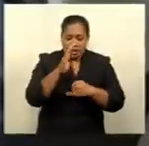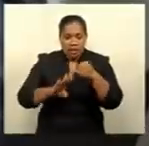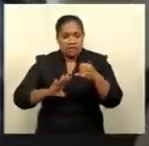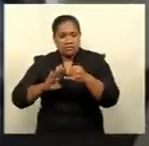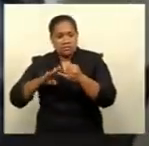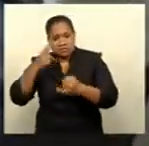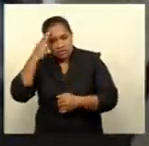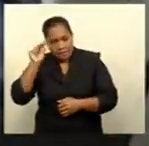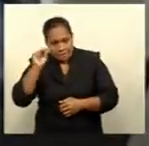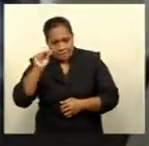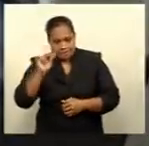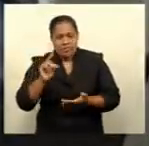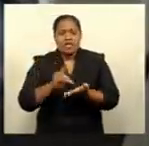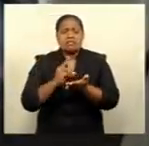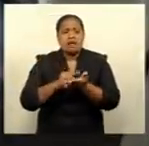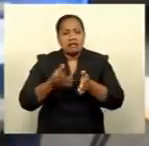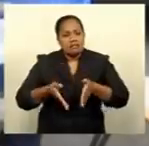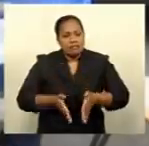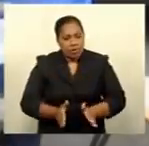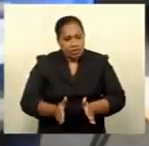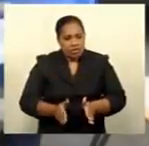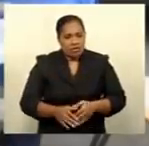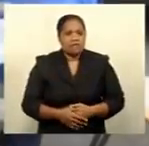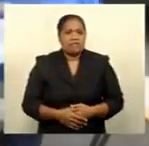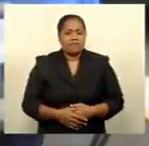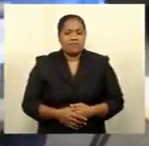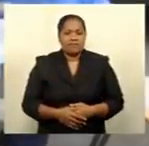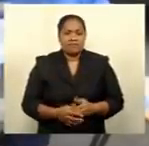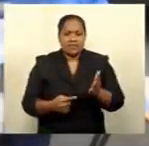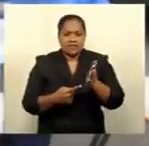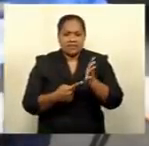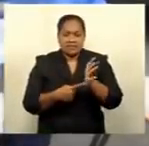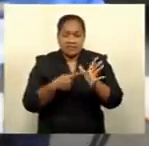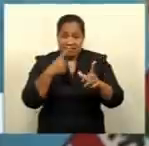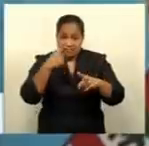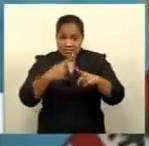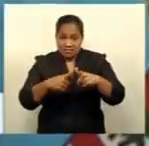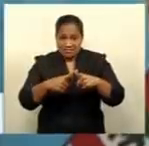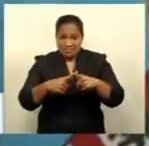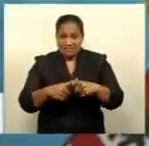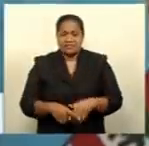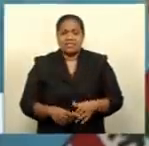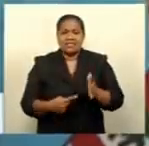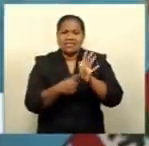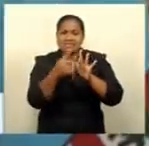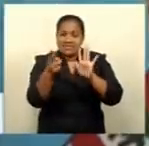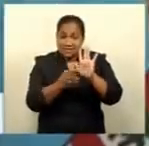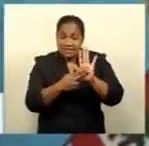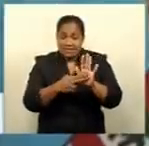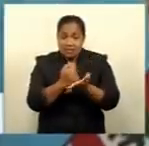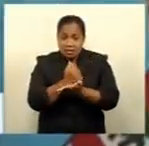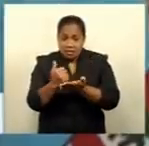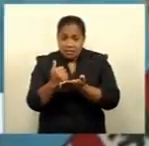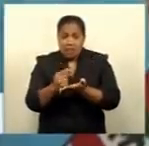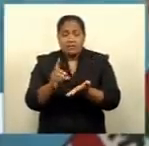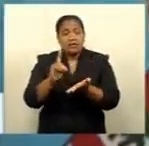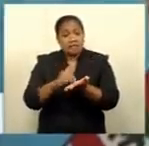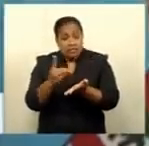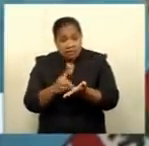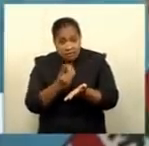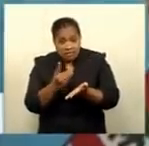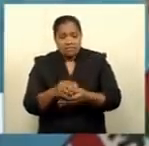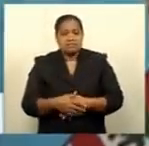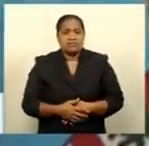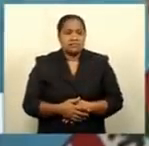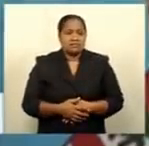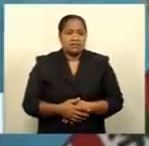their date of birth, the text identification number, and the date and site of your second